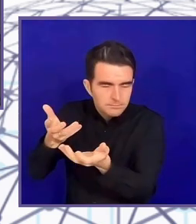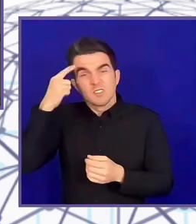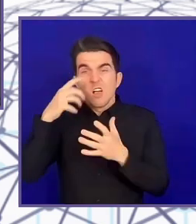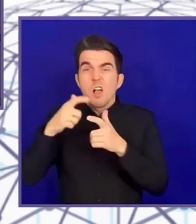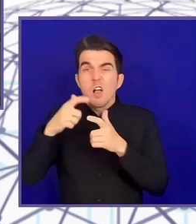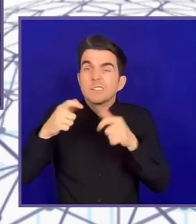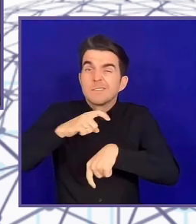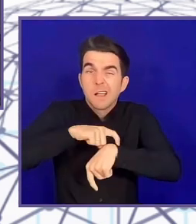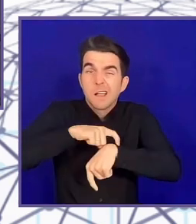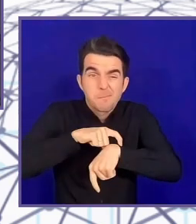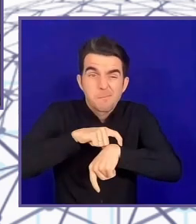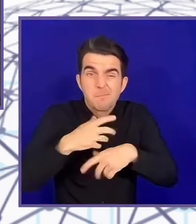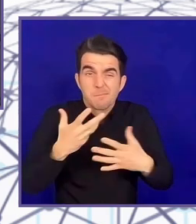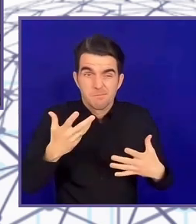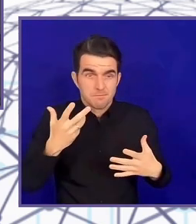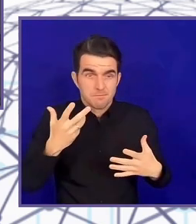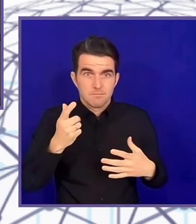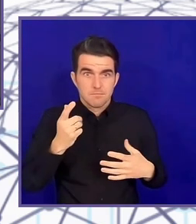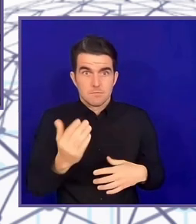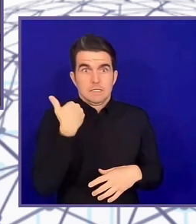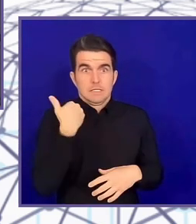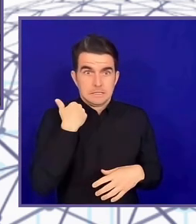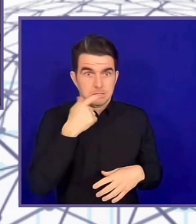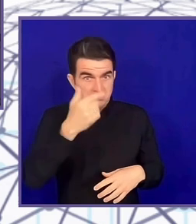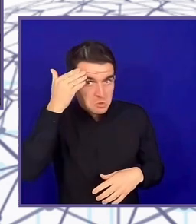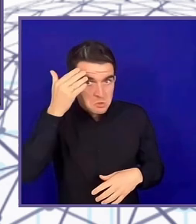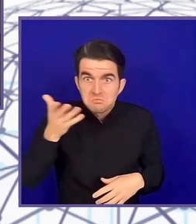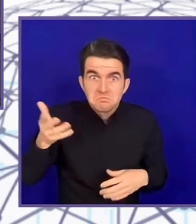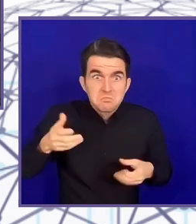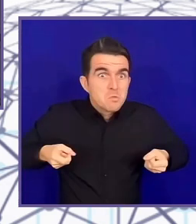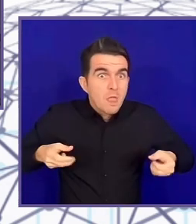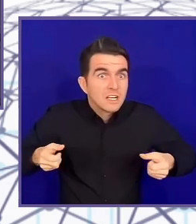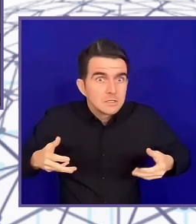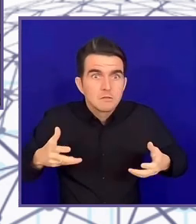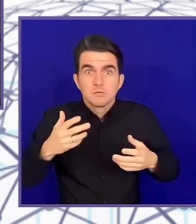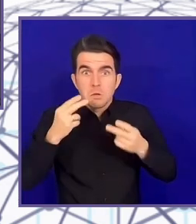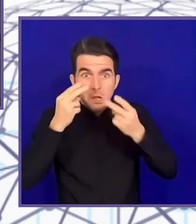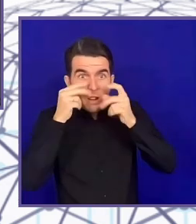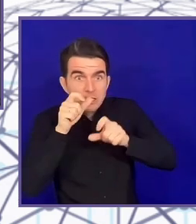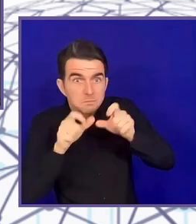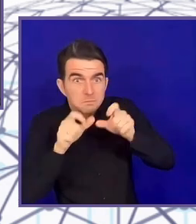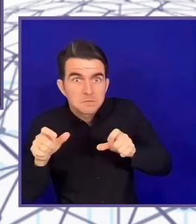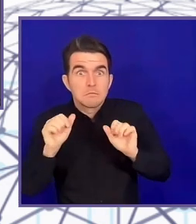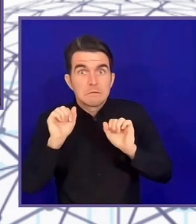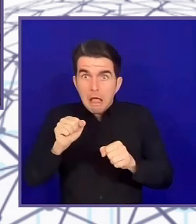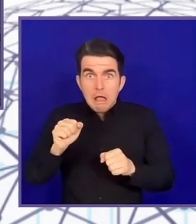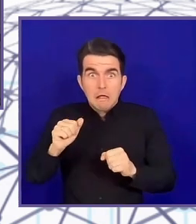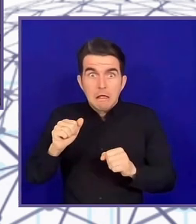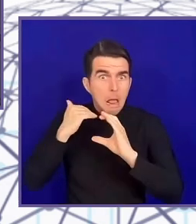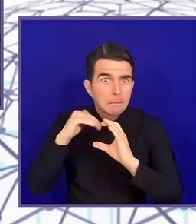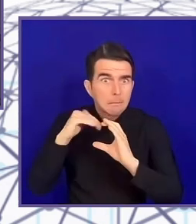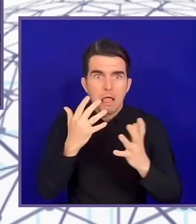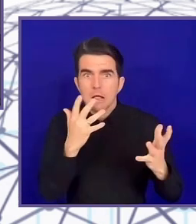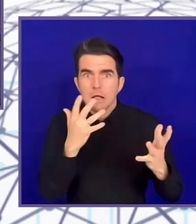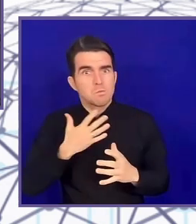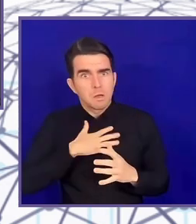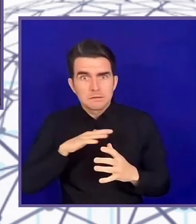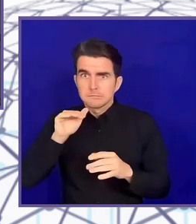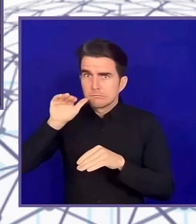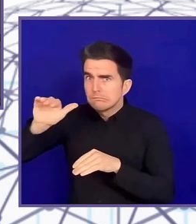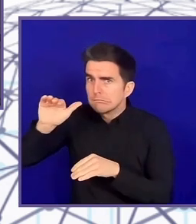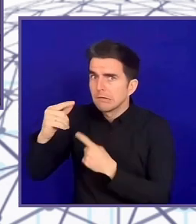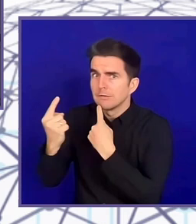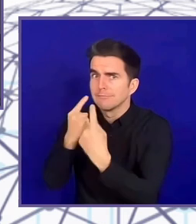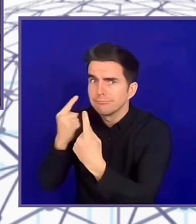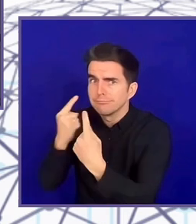I want to have them do an interview with me, participate in this. And I've stopped for the most part saying yes, because